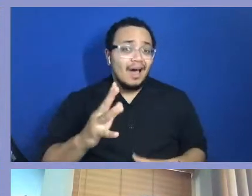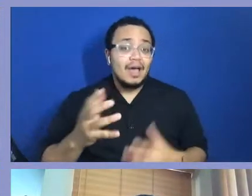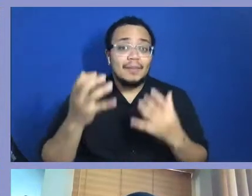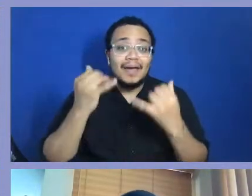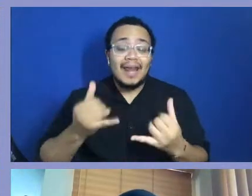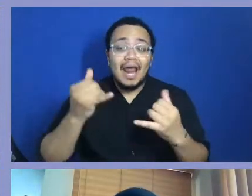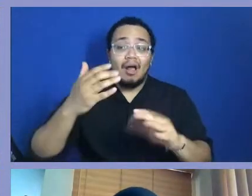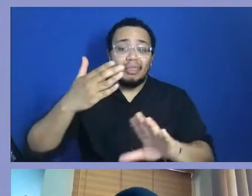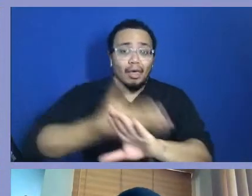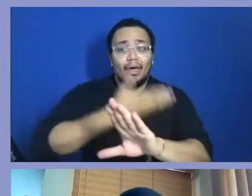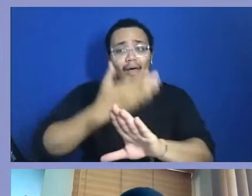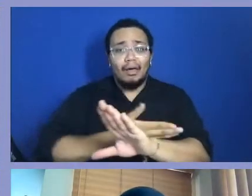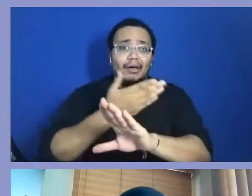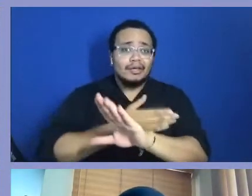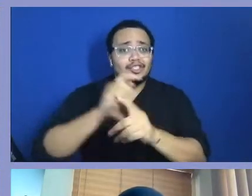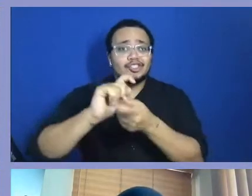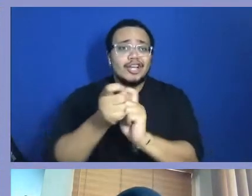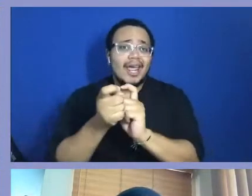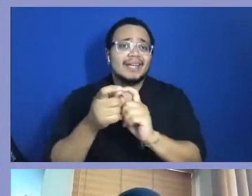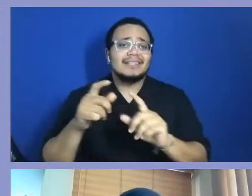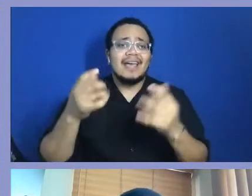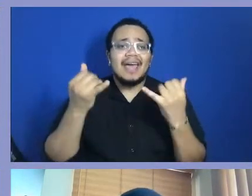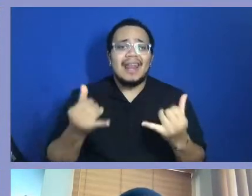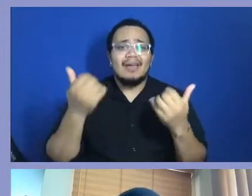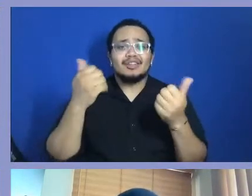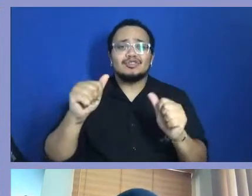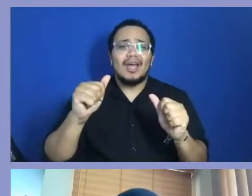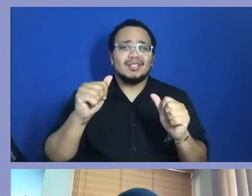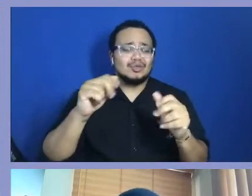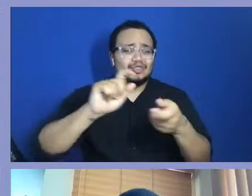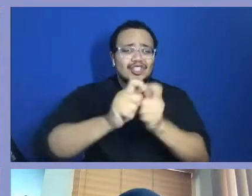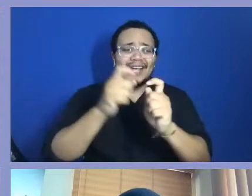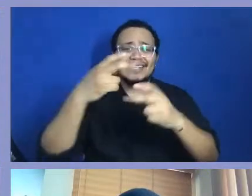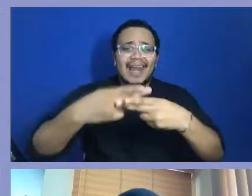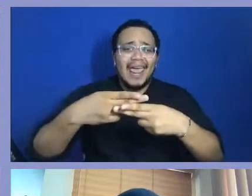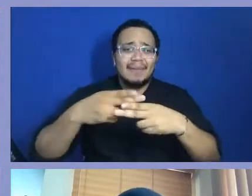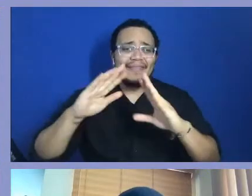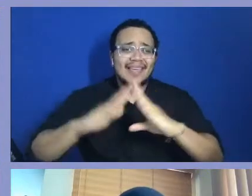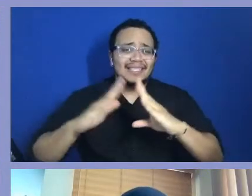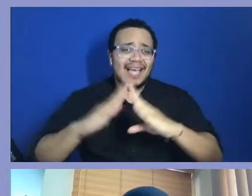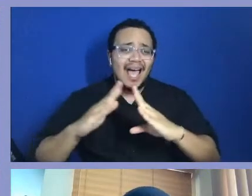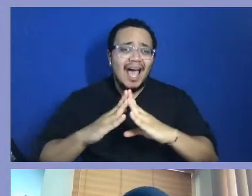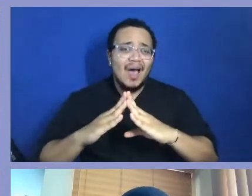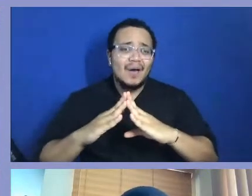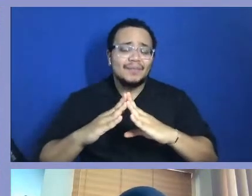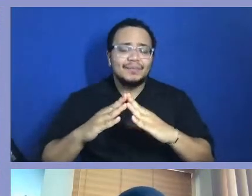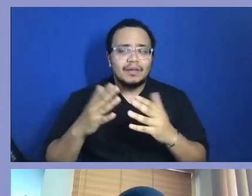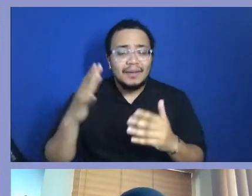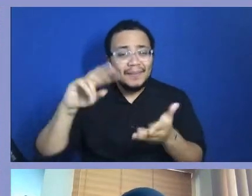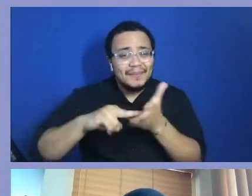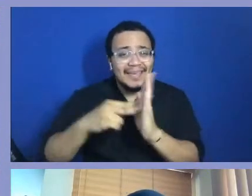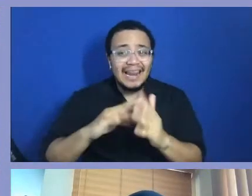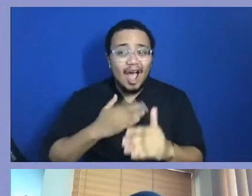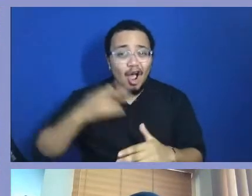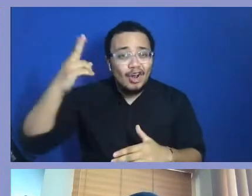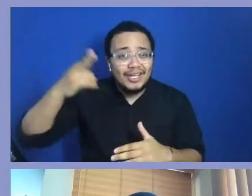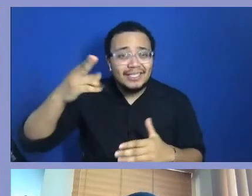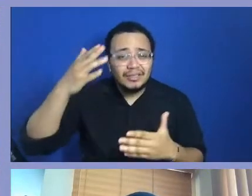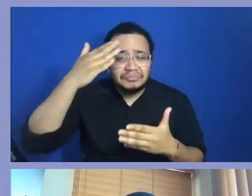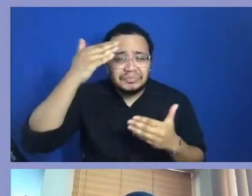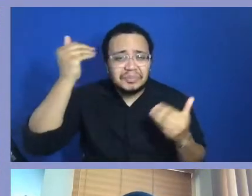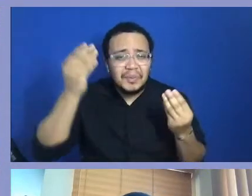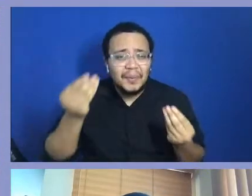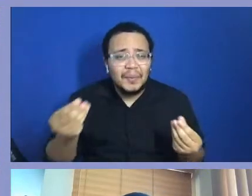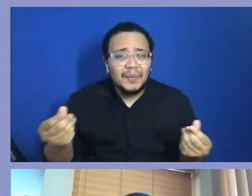nature and then try to rename sections of that town, trying to make us forget what our history is for the real estate